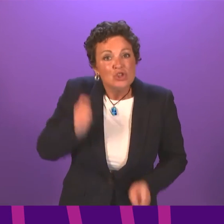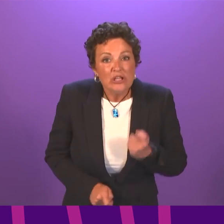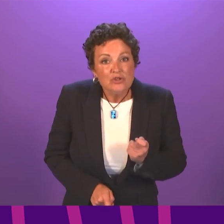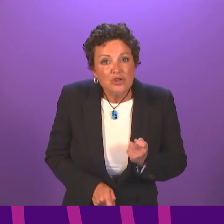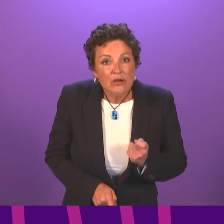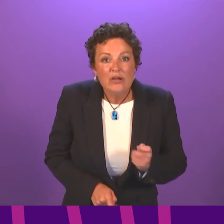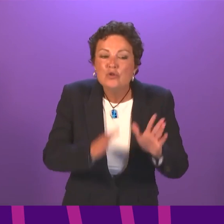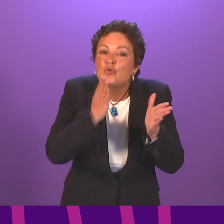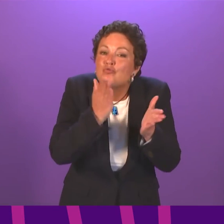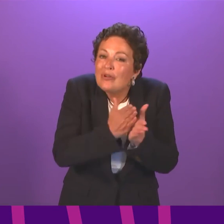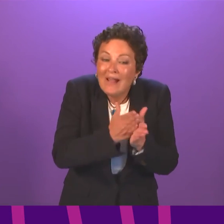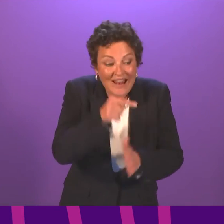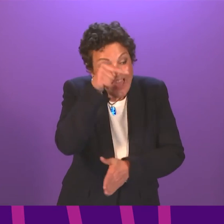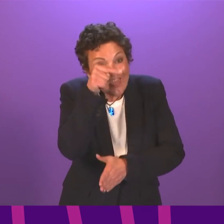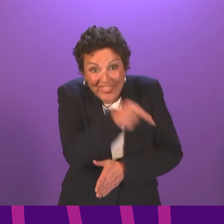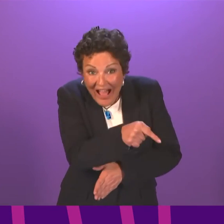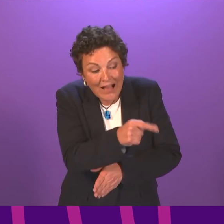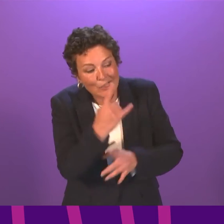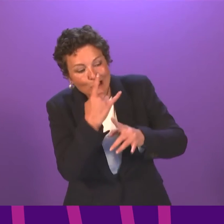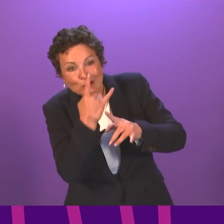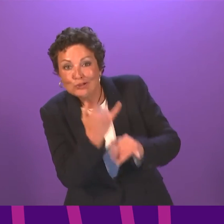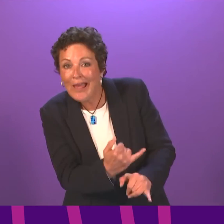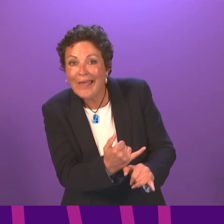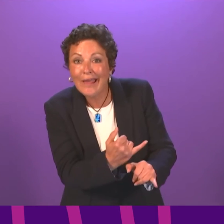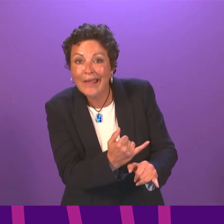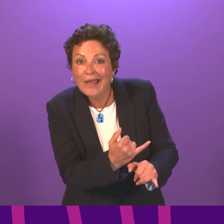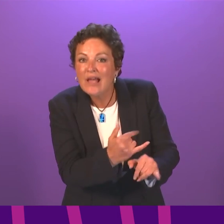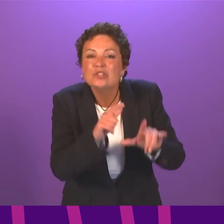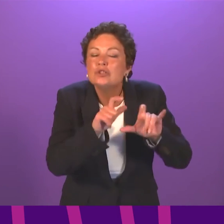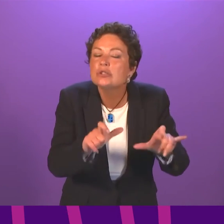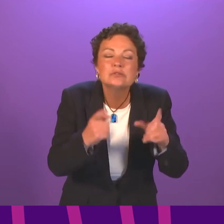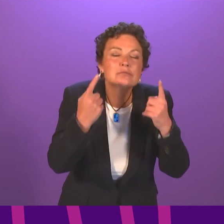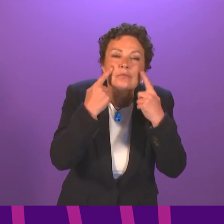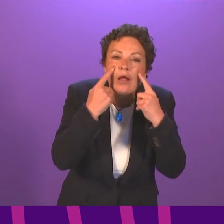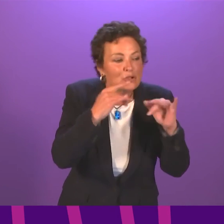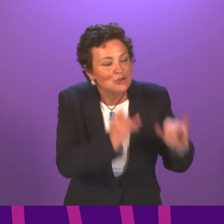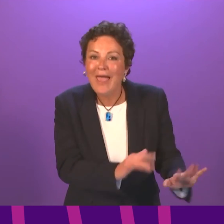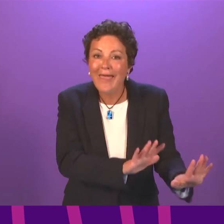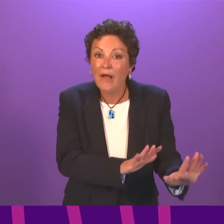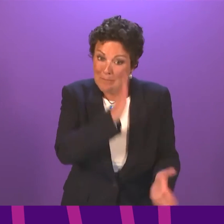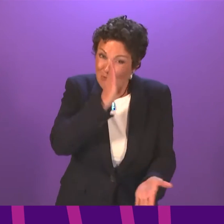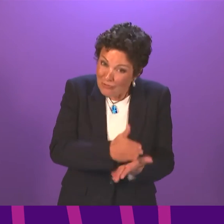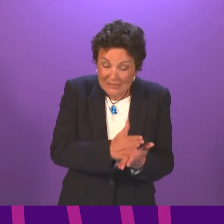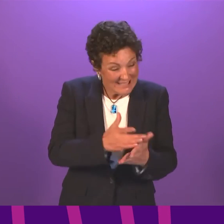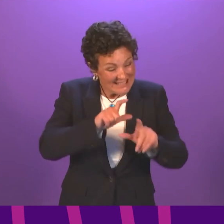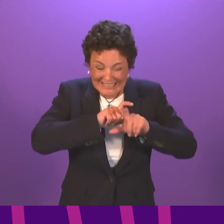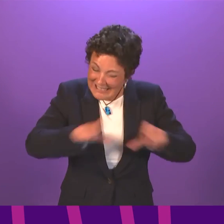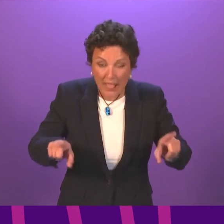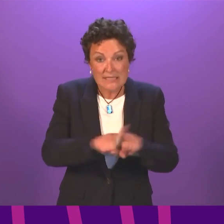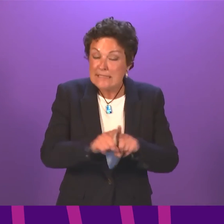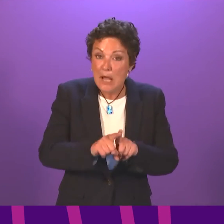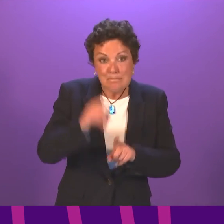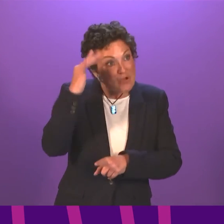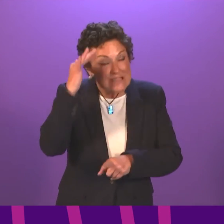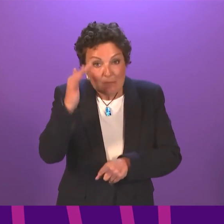So it's simply a checking procedure, but it ends in the same place where it is the teacher's judgment based on the attainment of the pupil